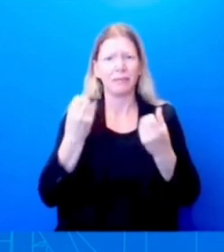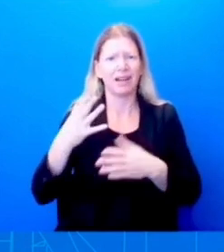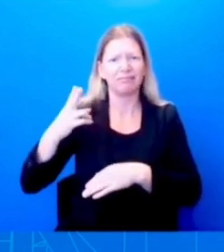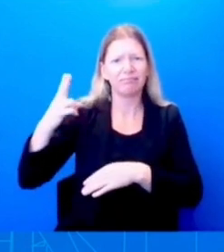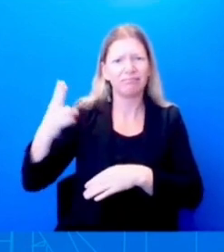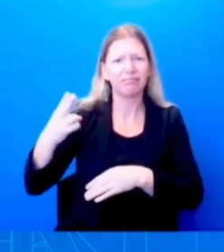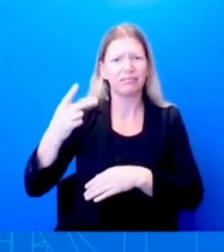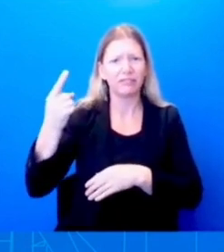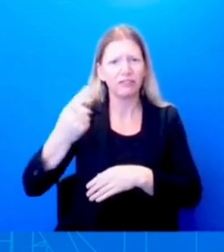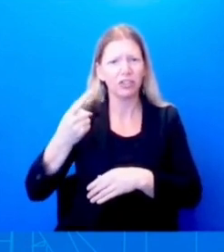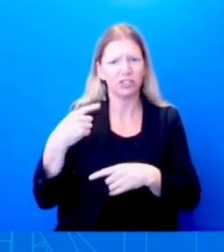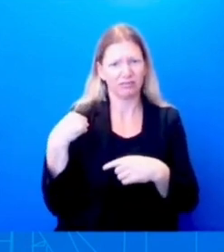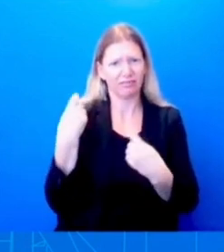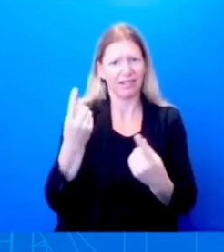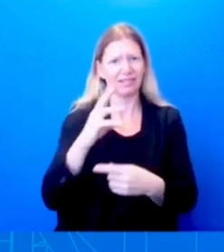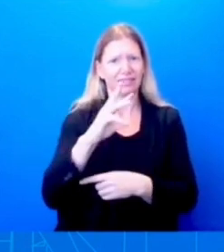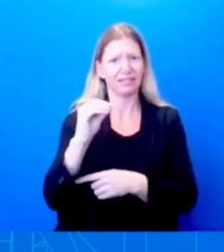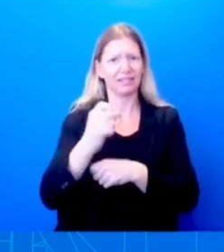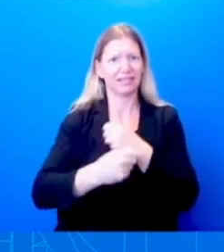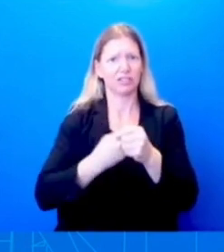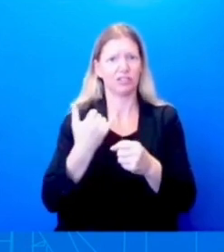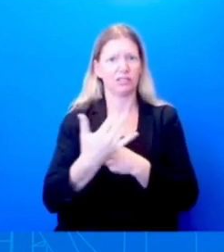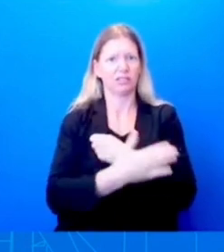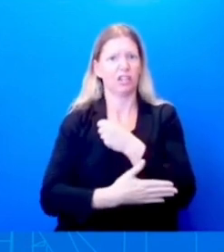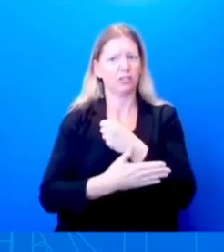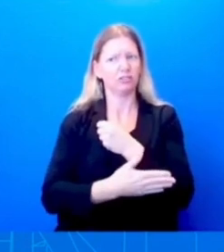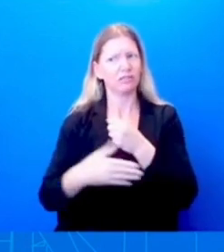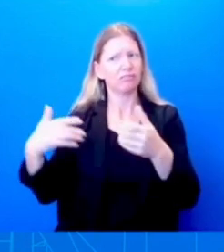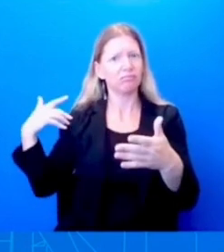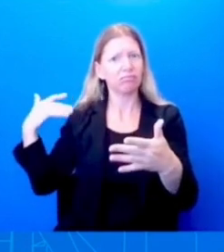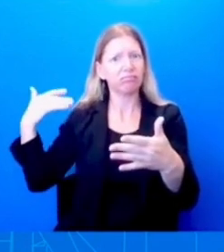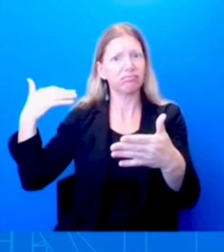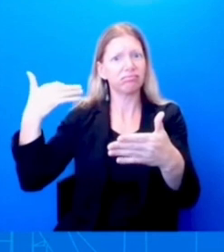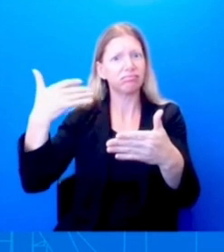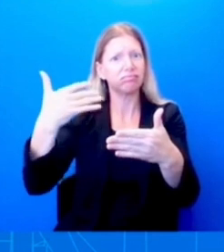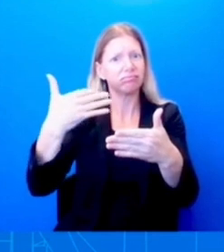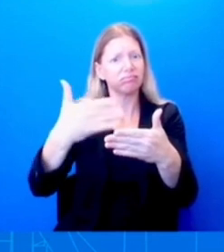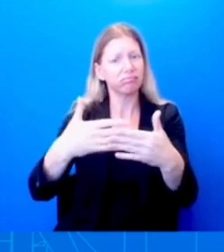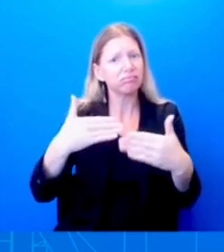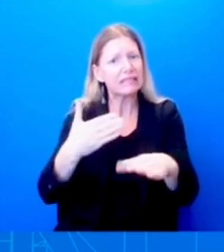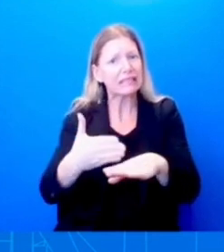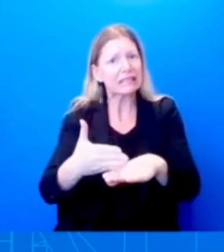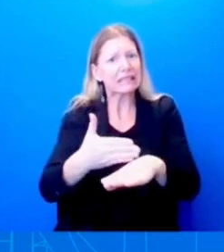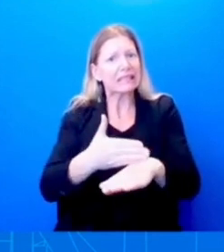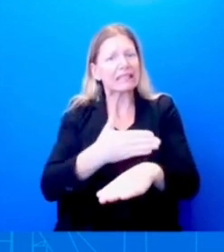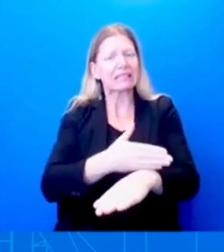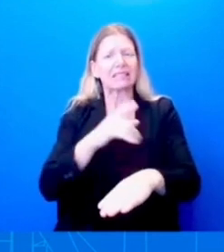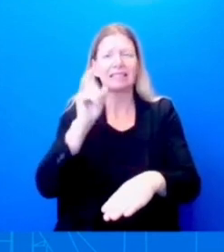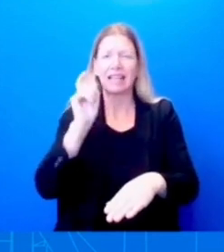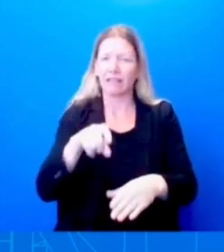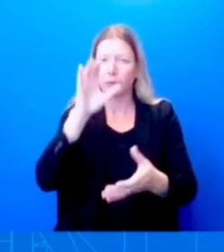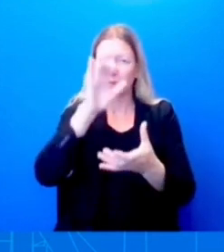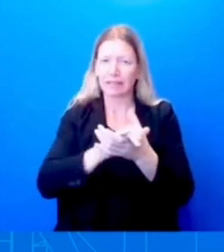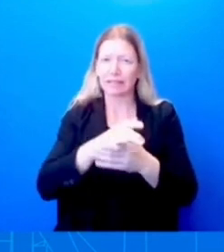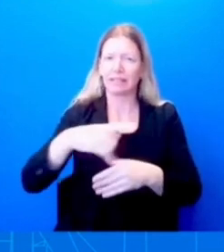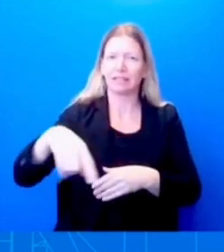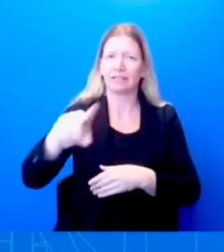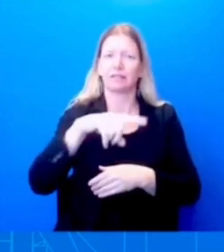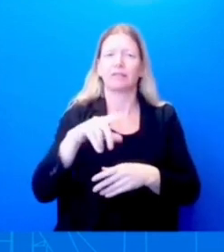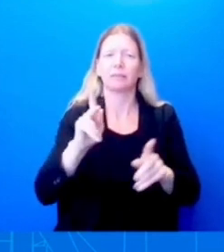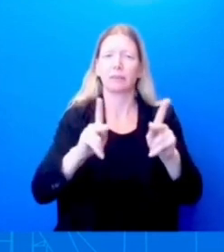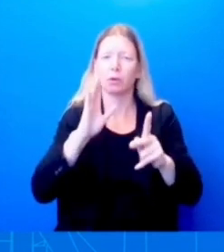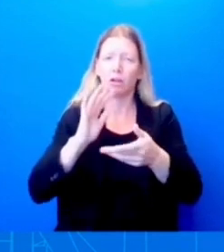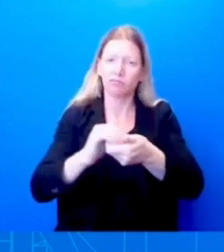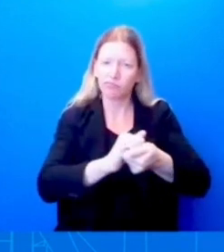long way. And we have to, I believe people of goodwill have to lean in to that progress, but realize that we are on the front